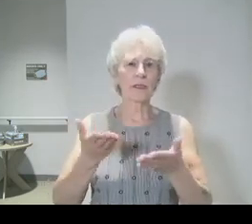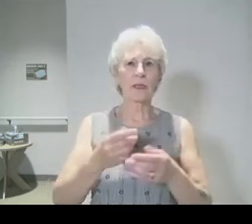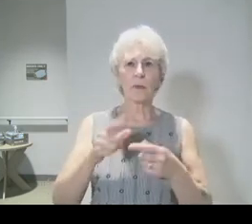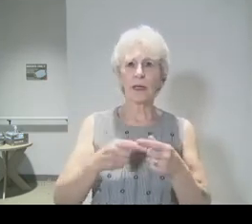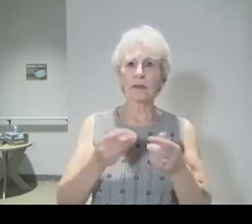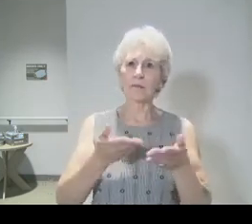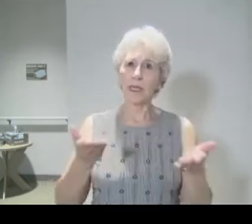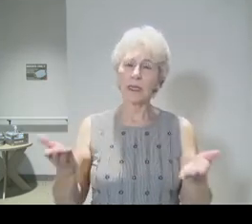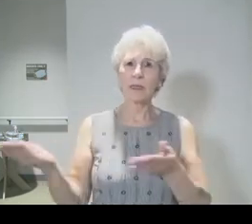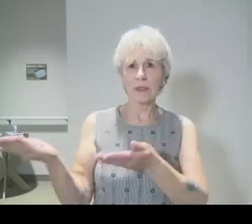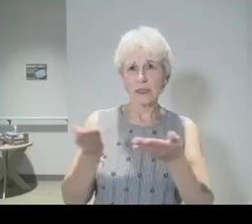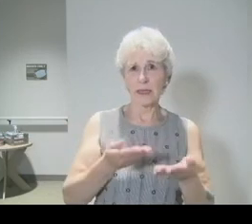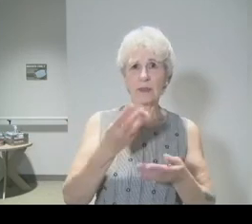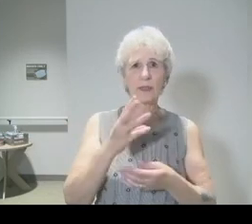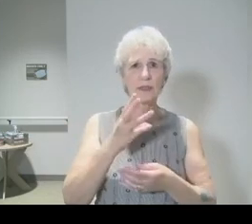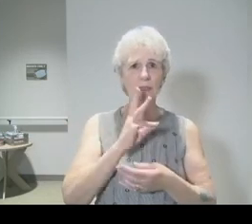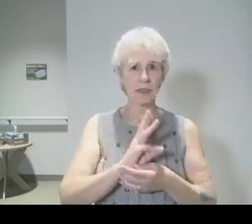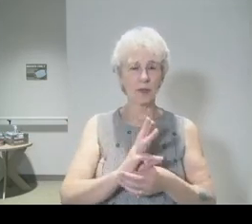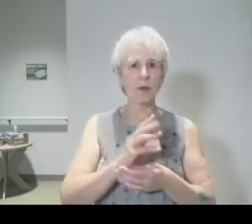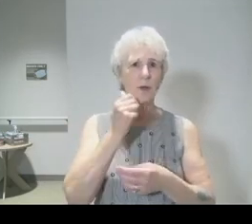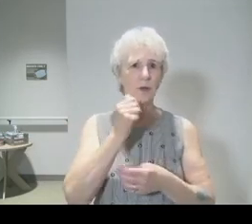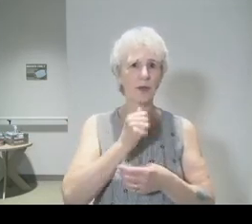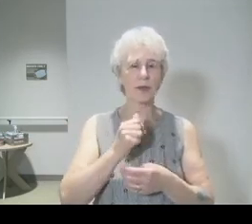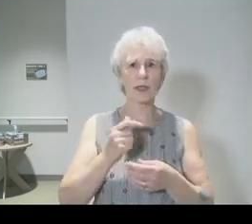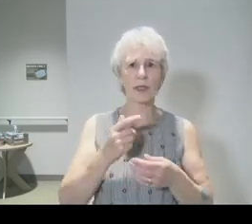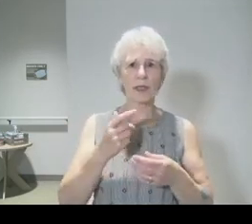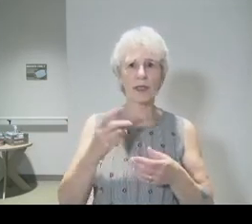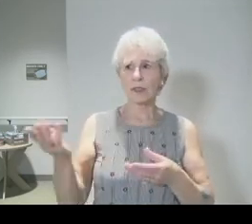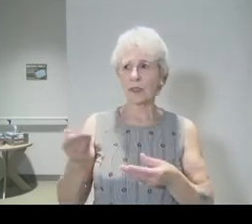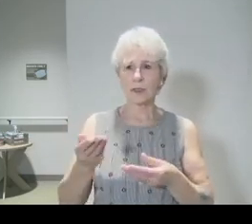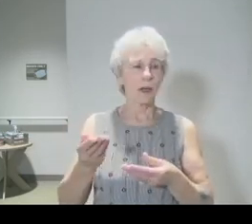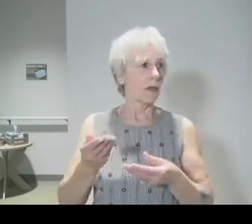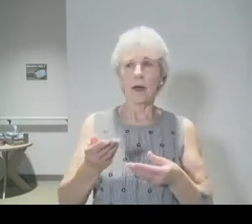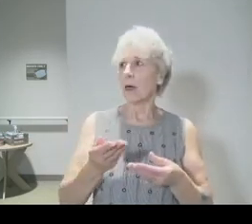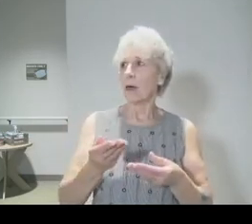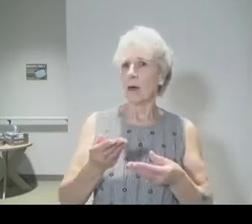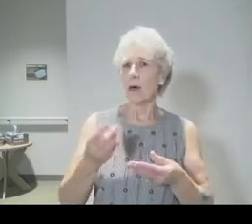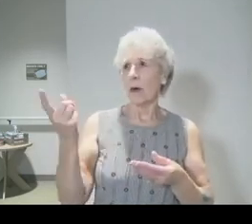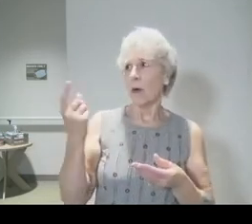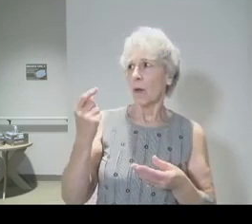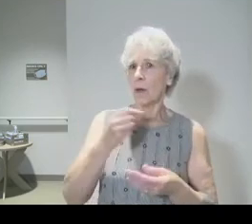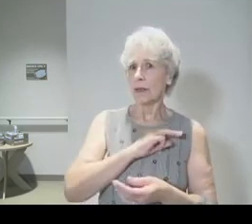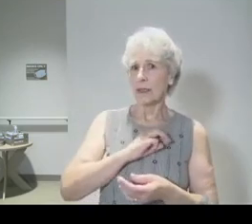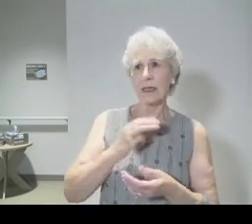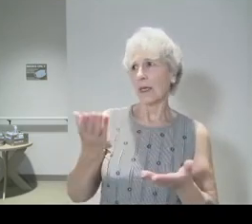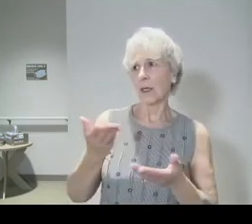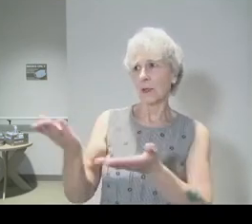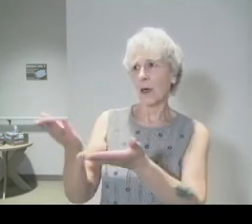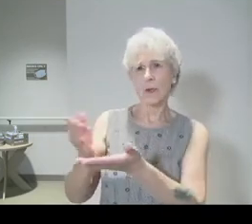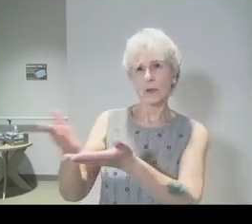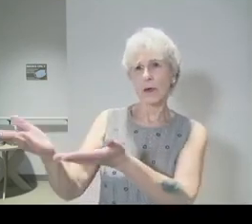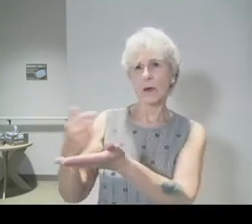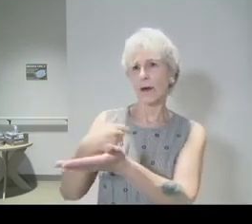elements came to a 16-year-old girl, she suddenly turned her head aside in motion for the elder to take the cup away